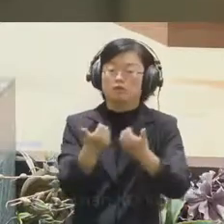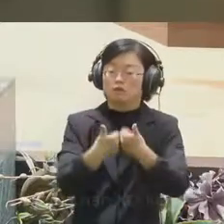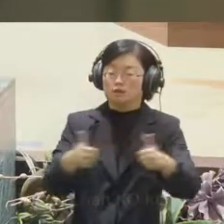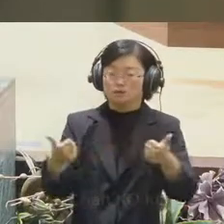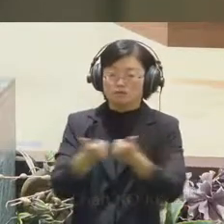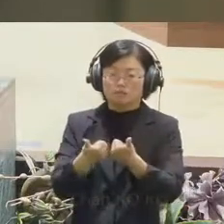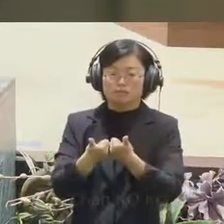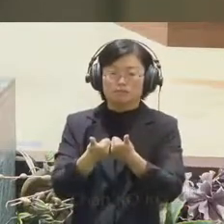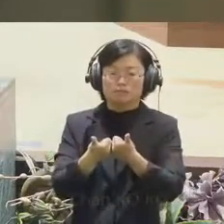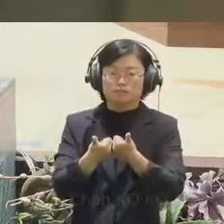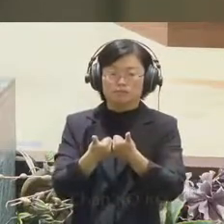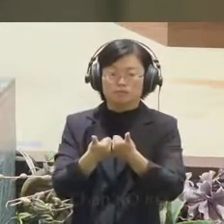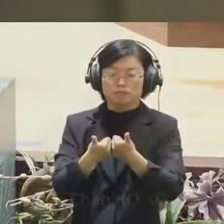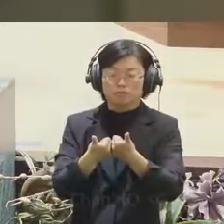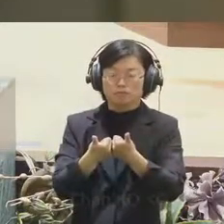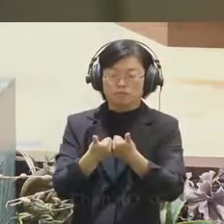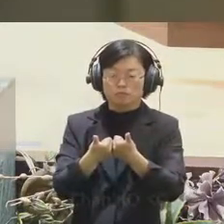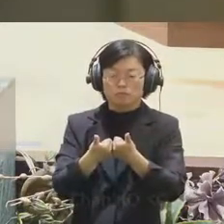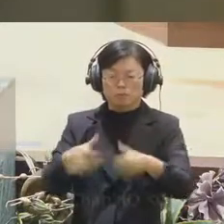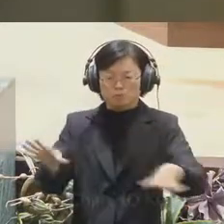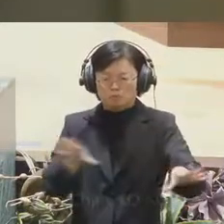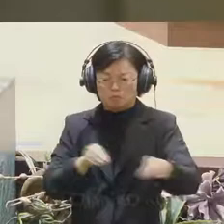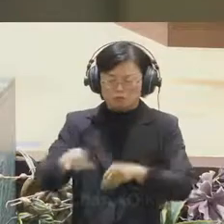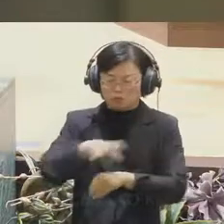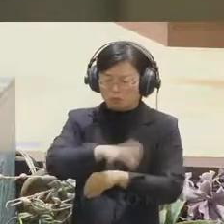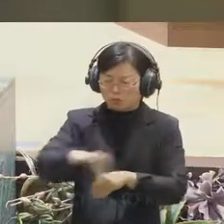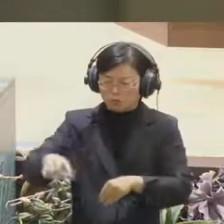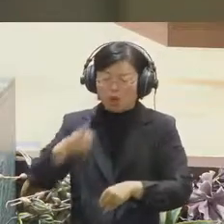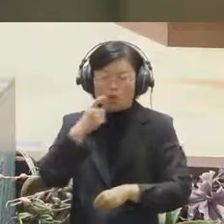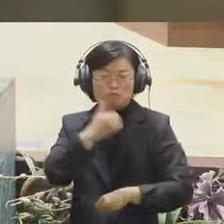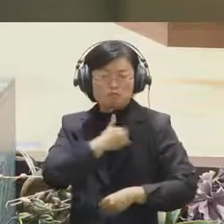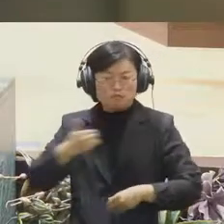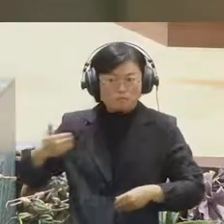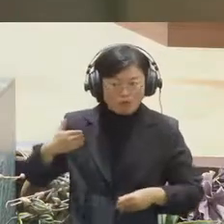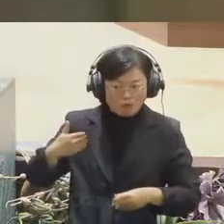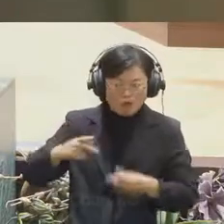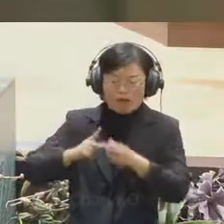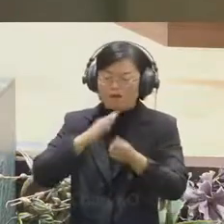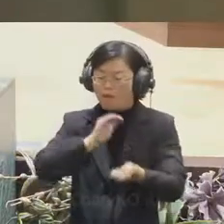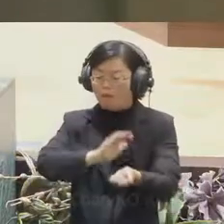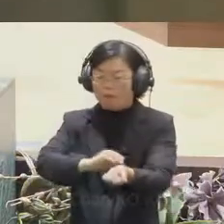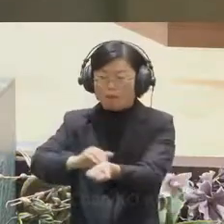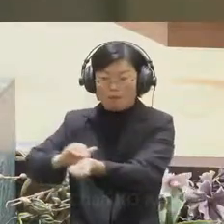information, environment, agriculture and even the lastly healthcare.